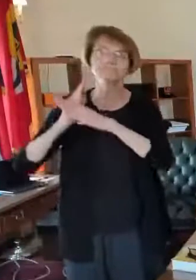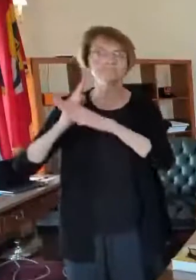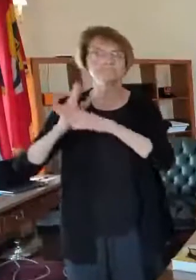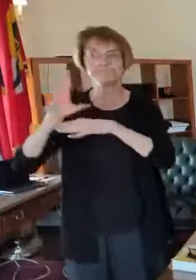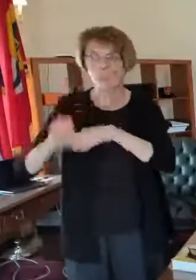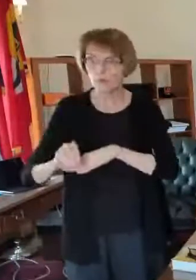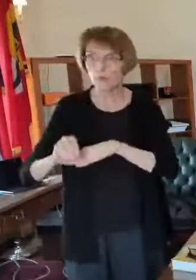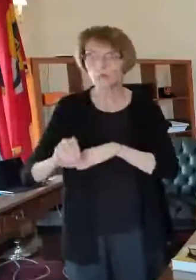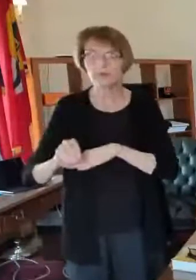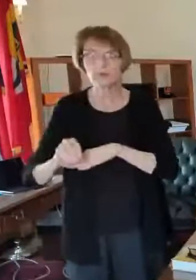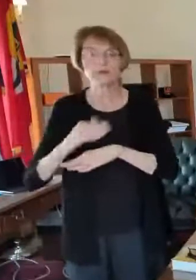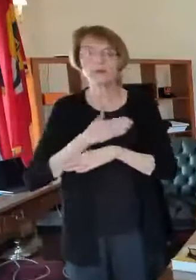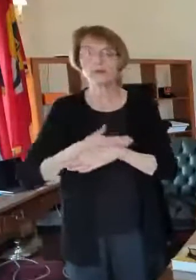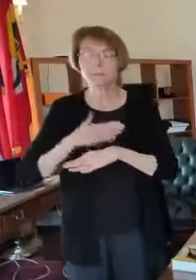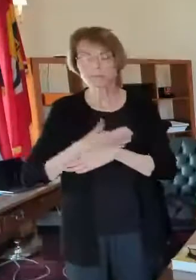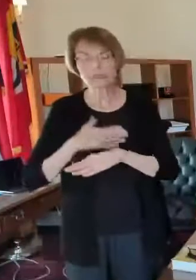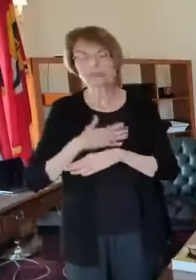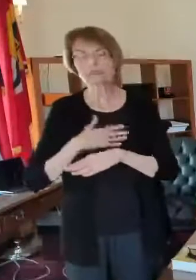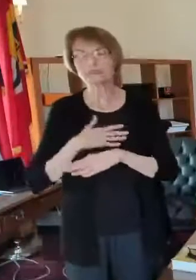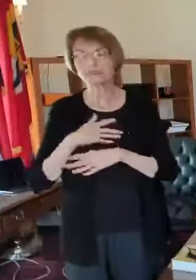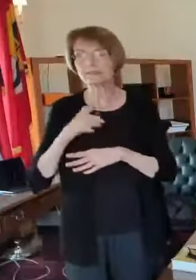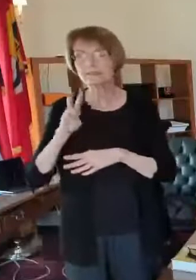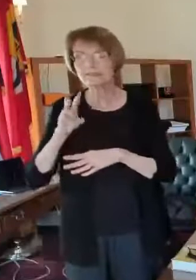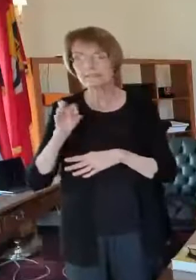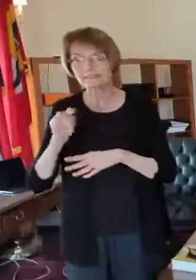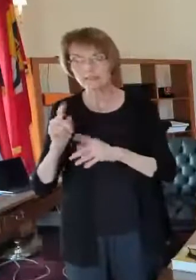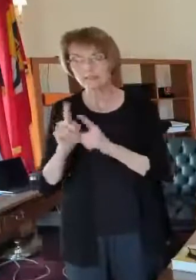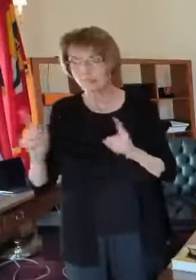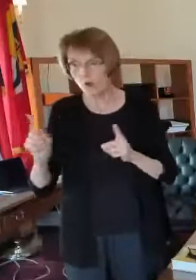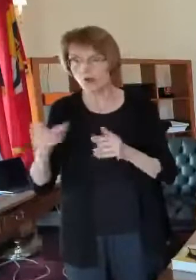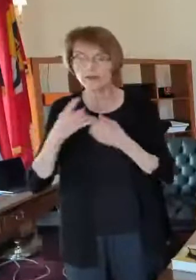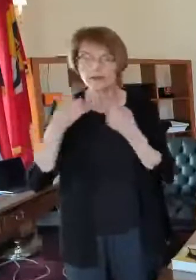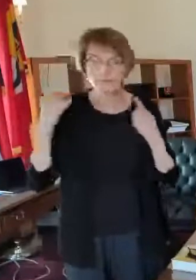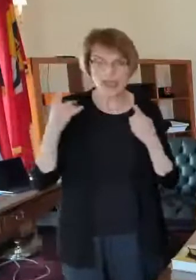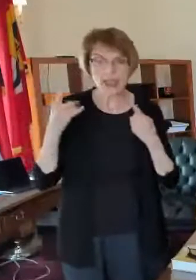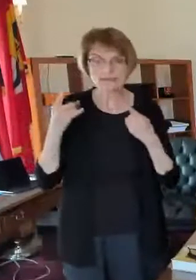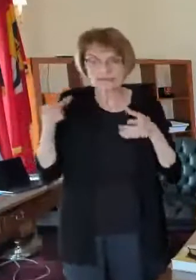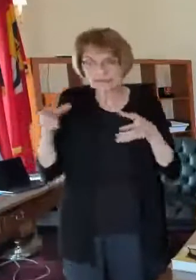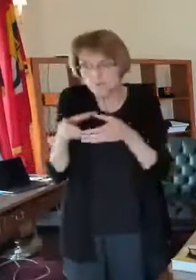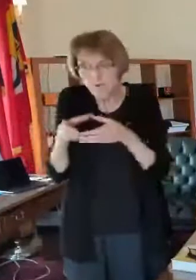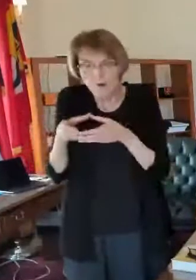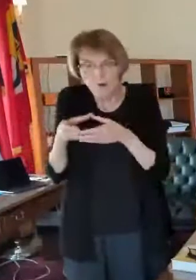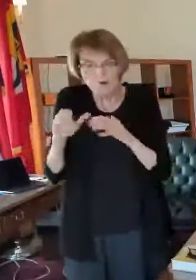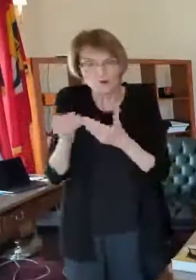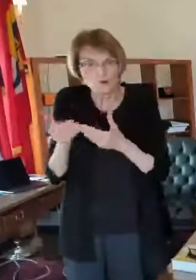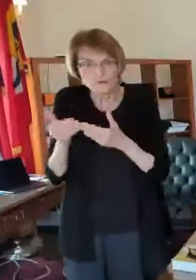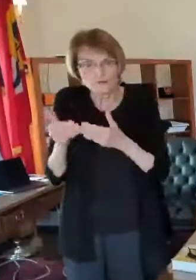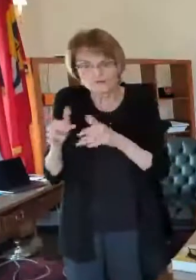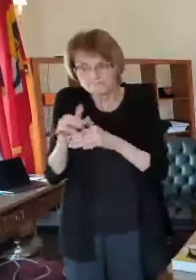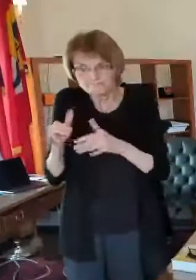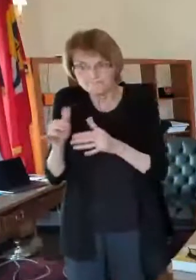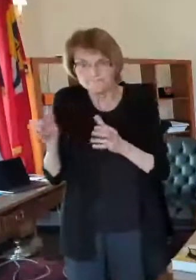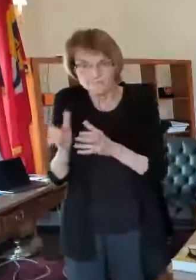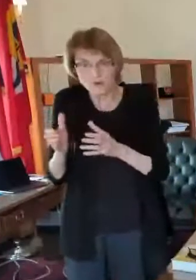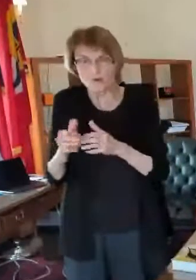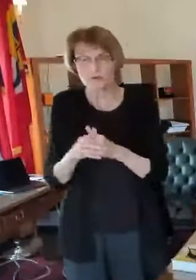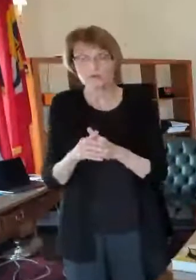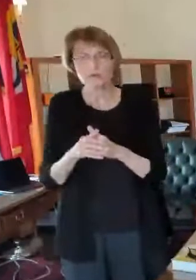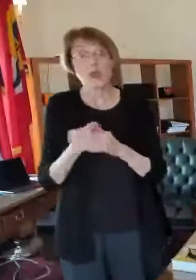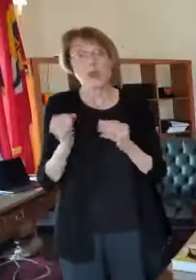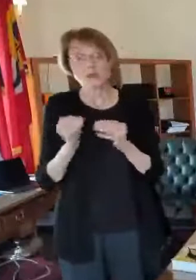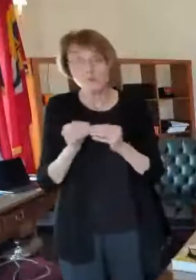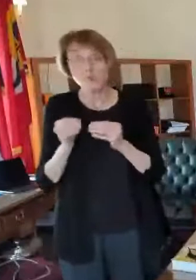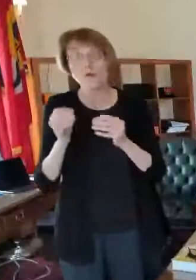your mask limit your circle now as more and more people become vaccinated you know some of that eases up a bit